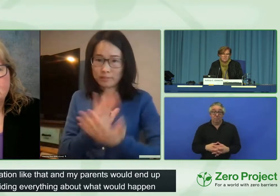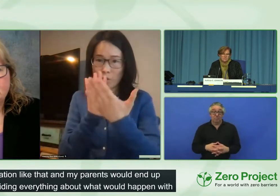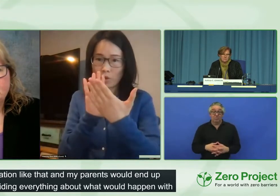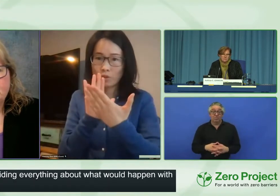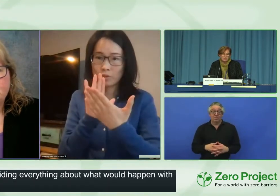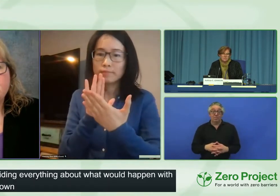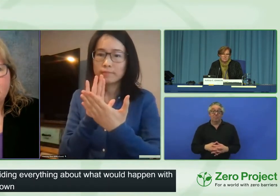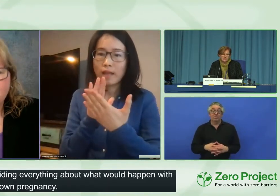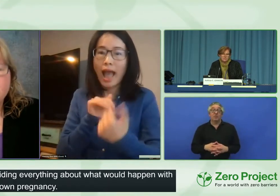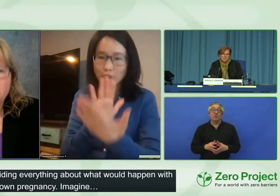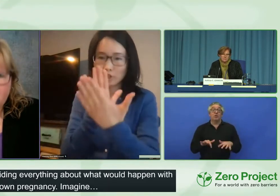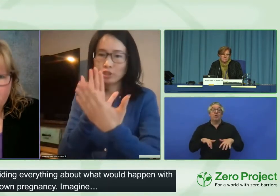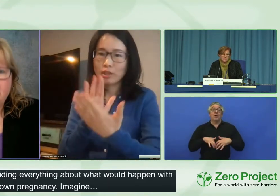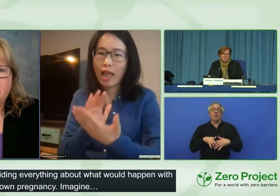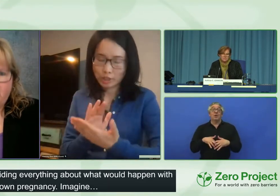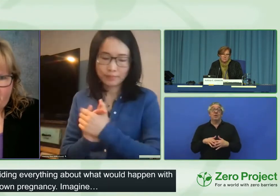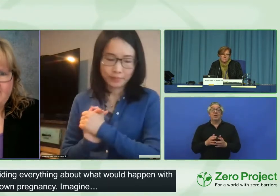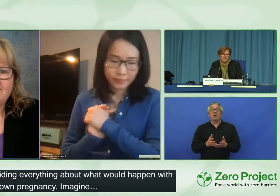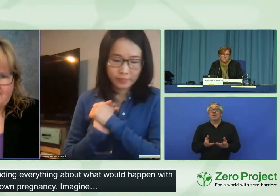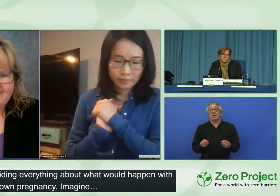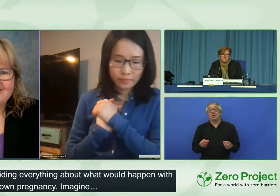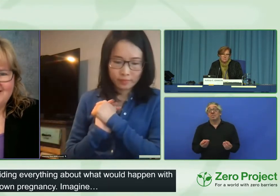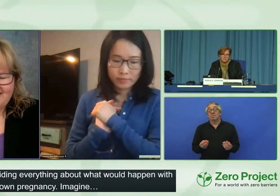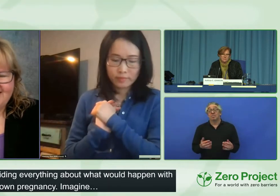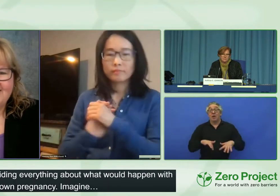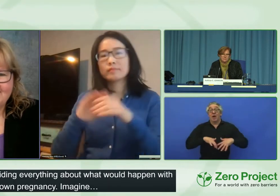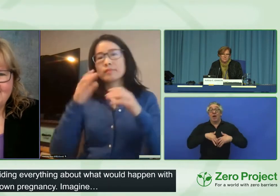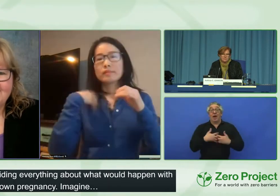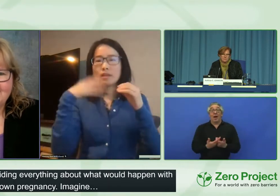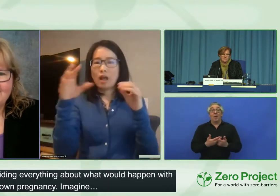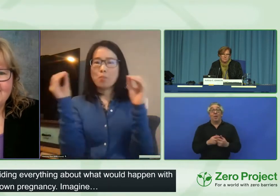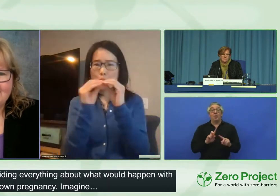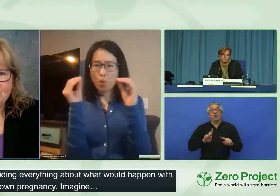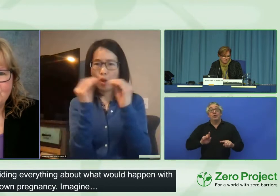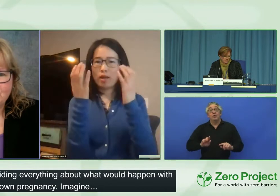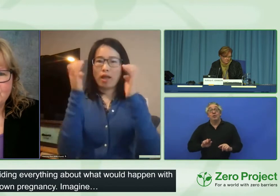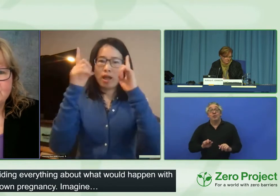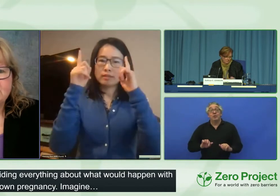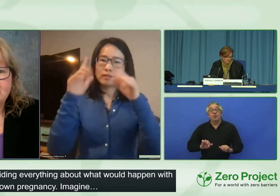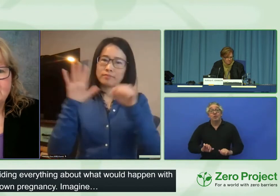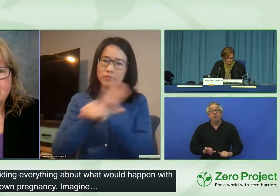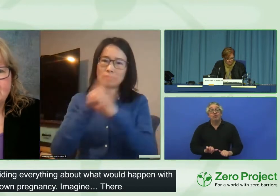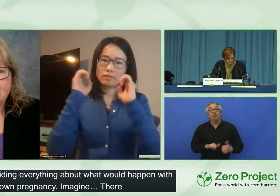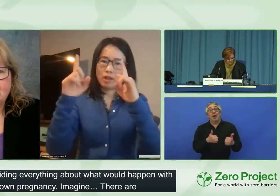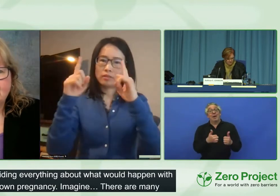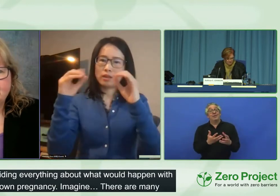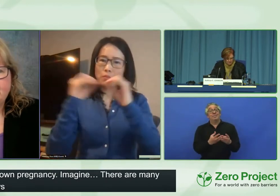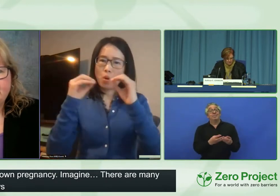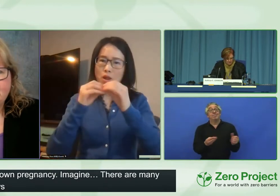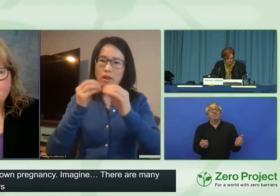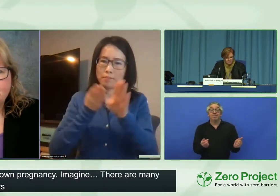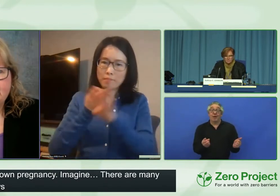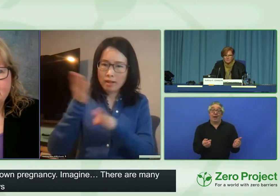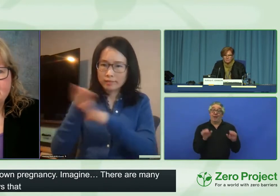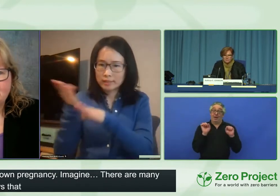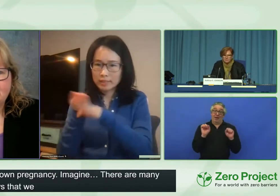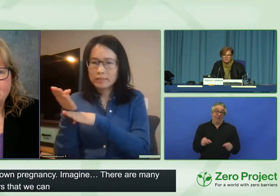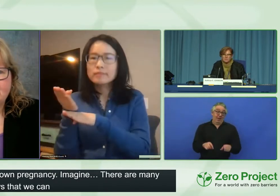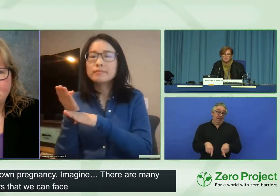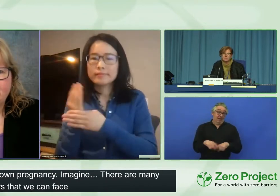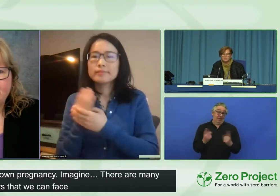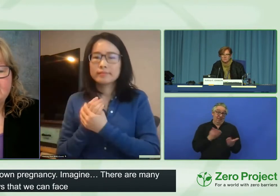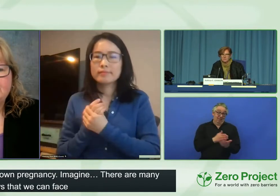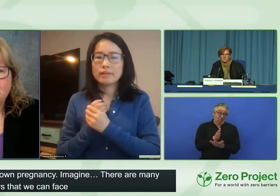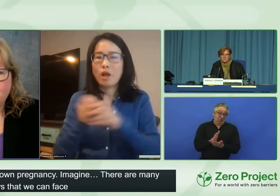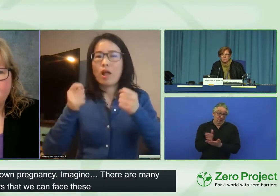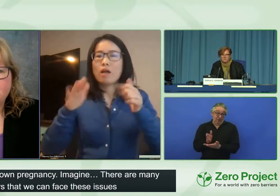And, you know, there are many ways that we can face this, these issues. But the biggest thing